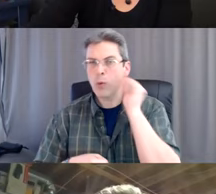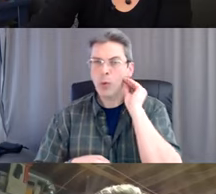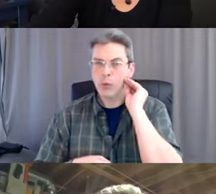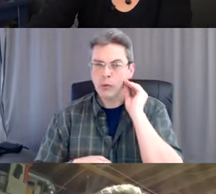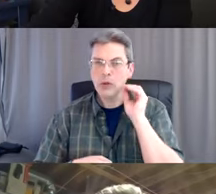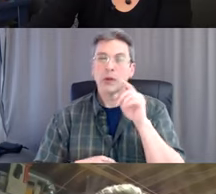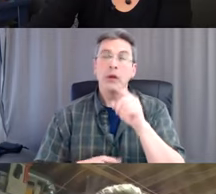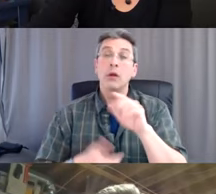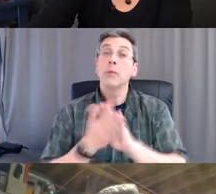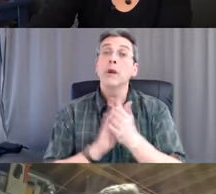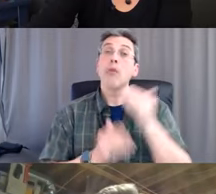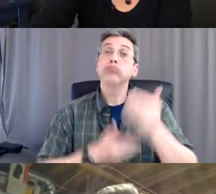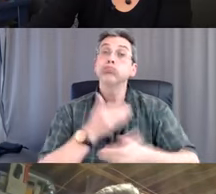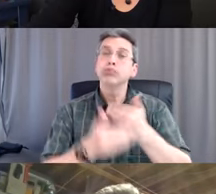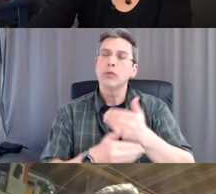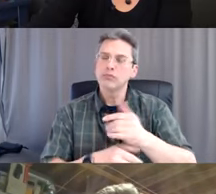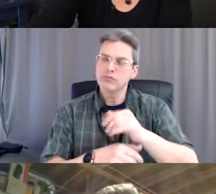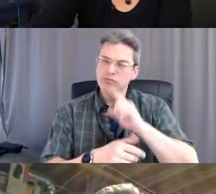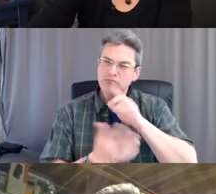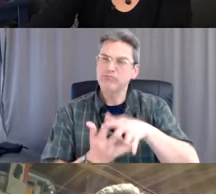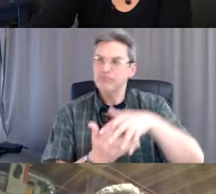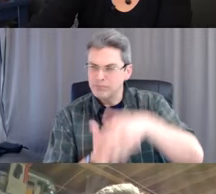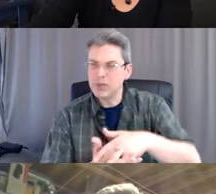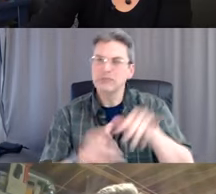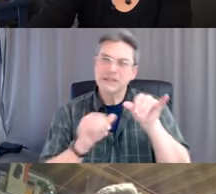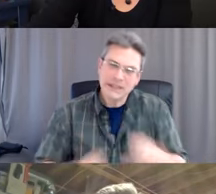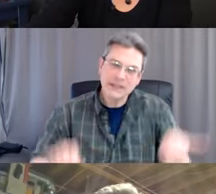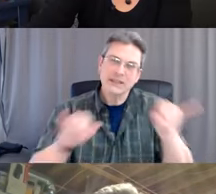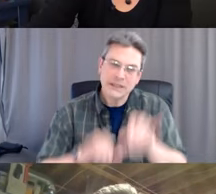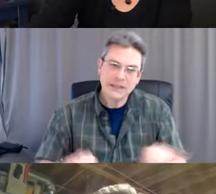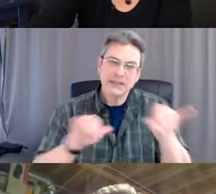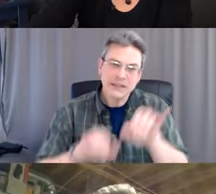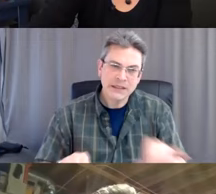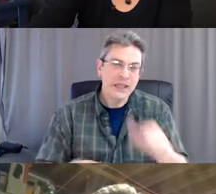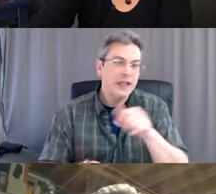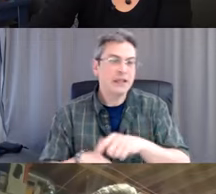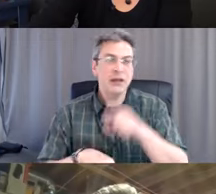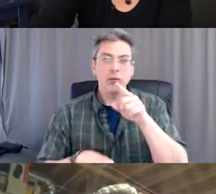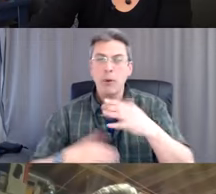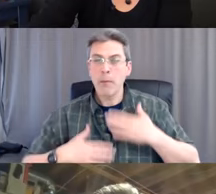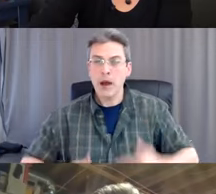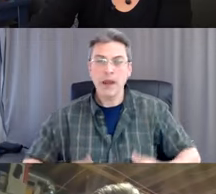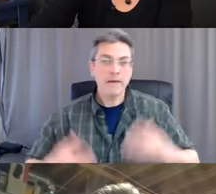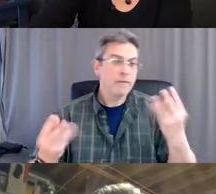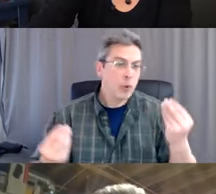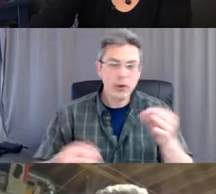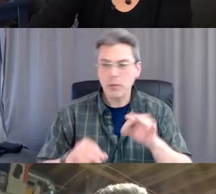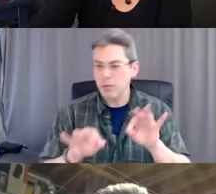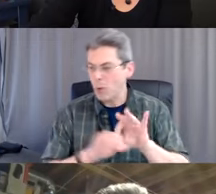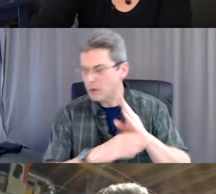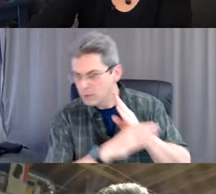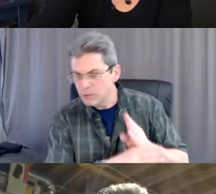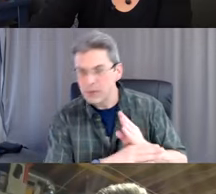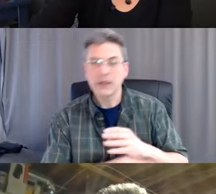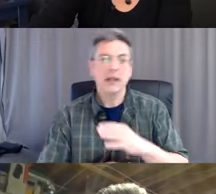practices. Anytime you're going to come into contact with bodily fluids, good hand hygiene. PPE. Keep your